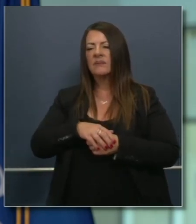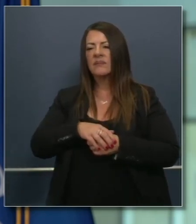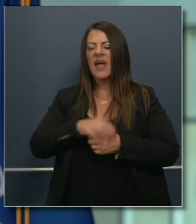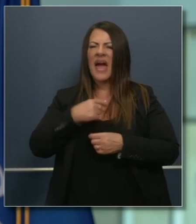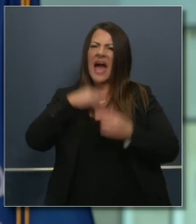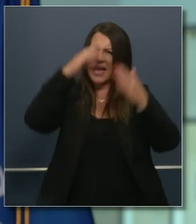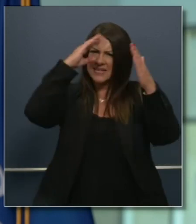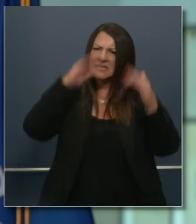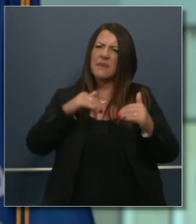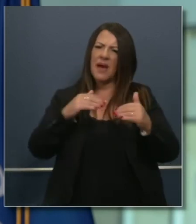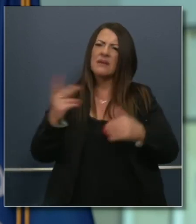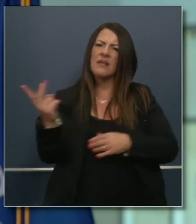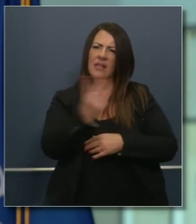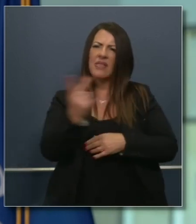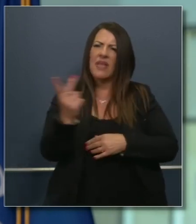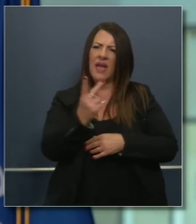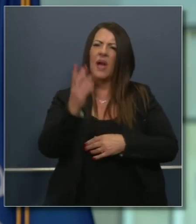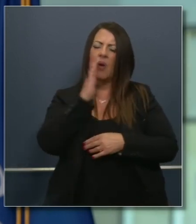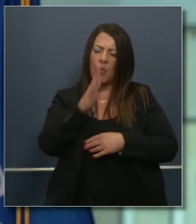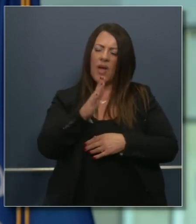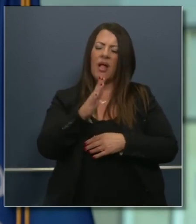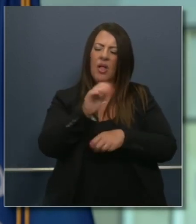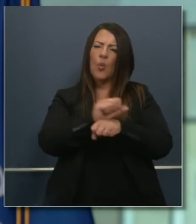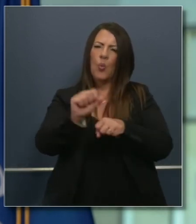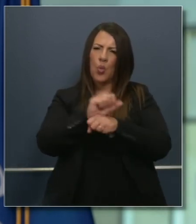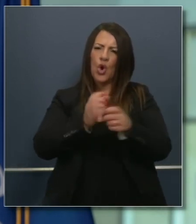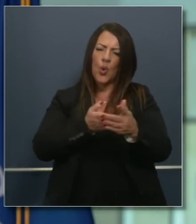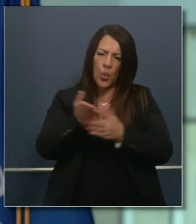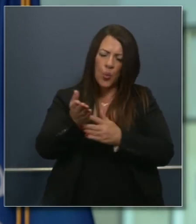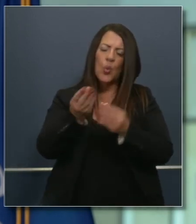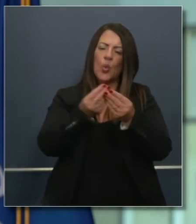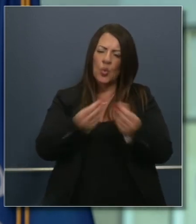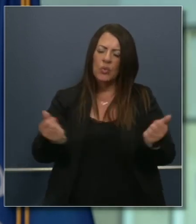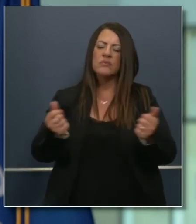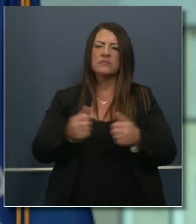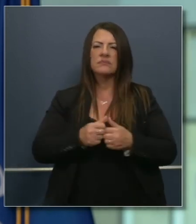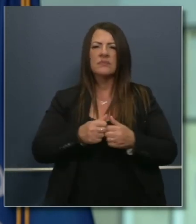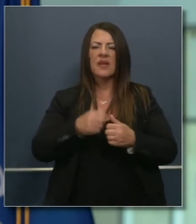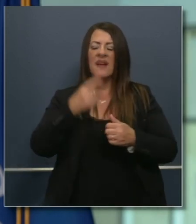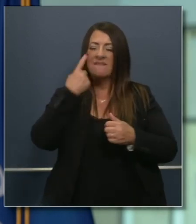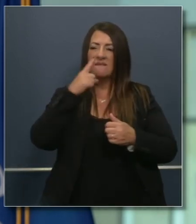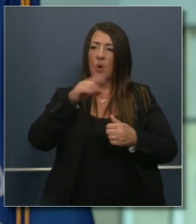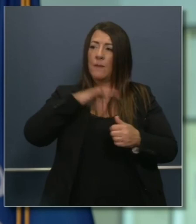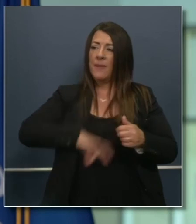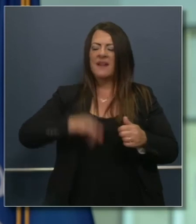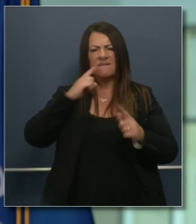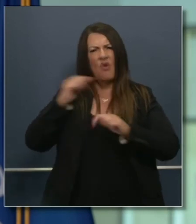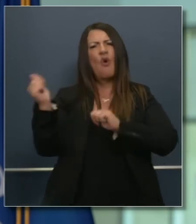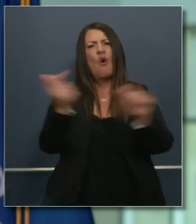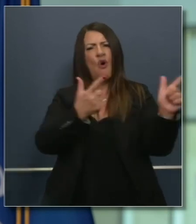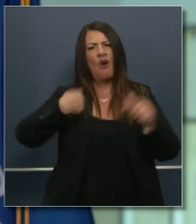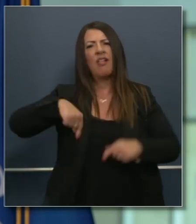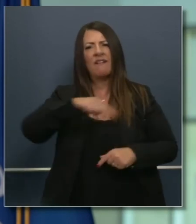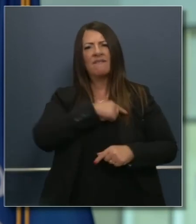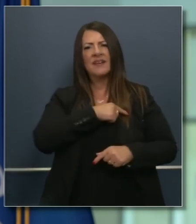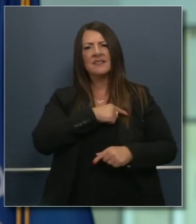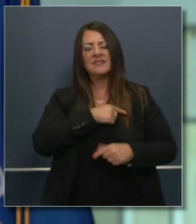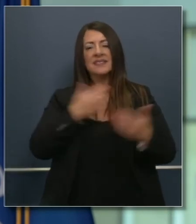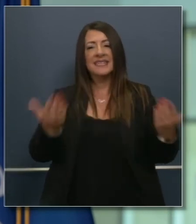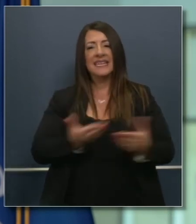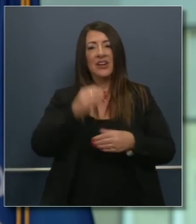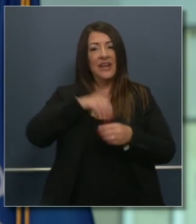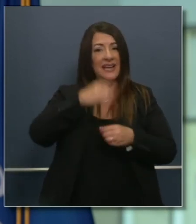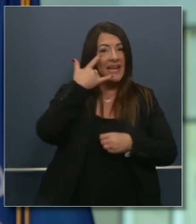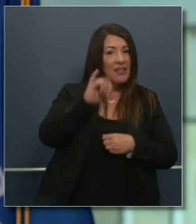an optimist, but I think as a pragmatist as well. It's in everyone's interest that this get resolved. But in California's interest, we have a 17